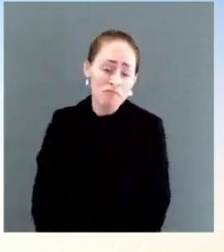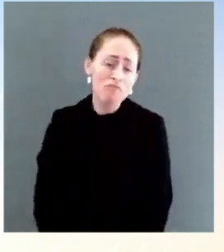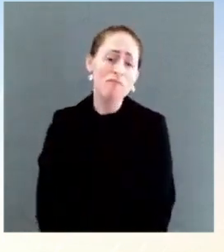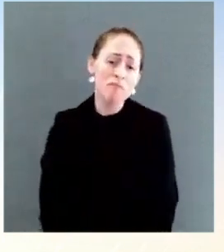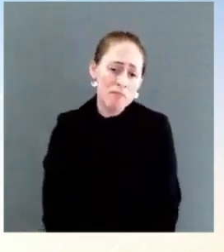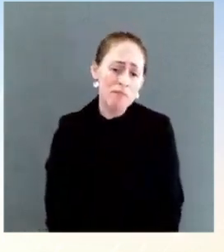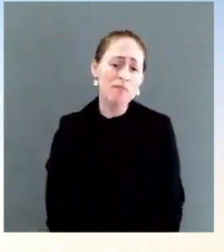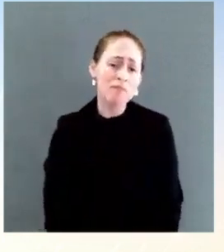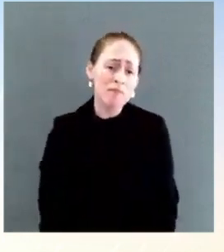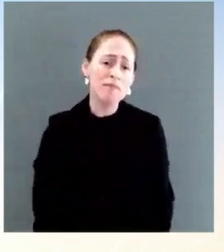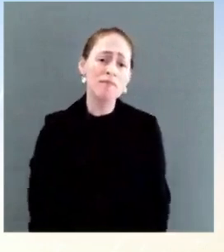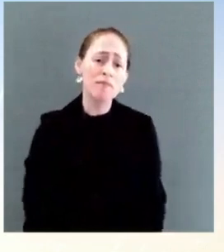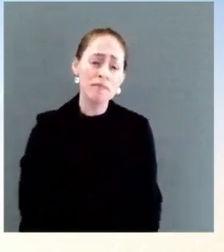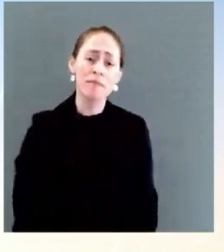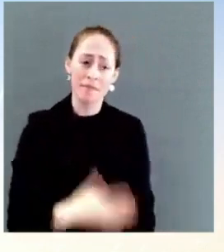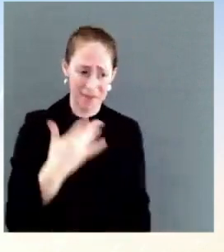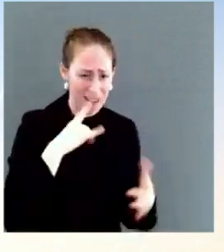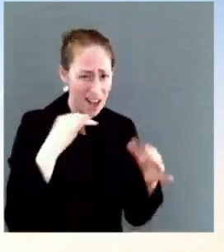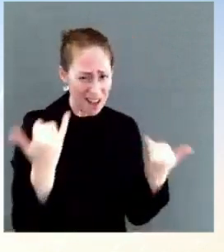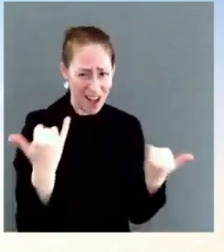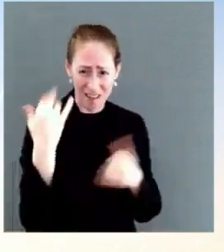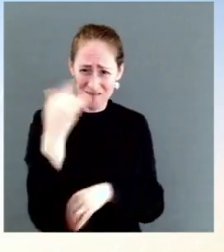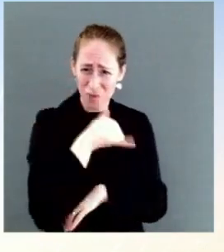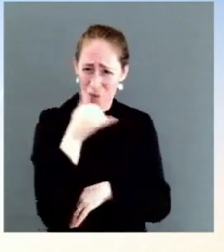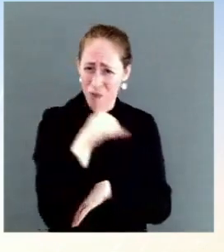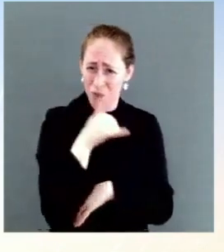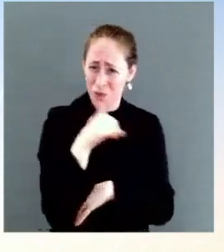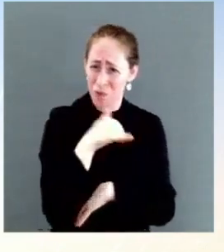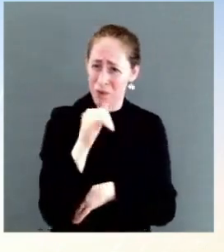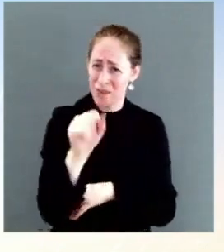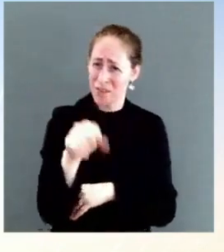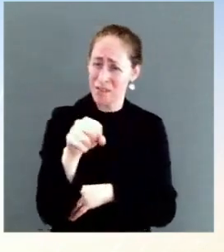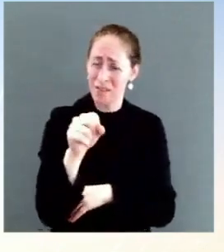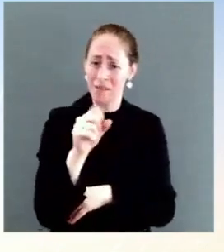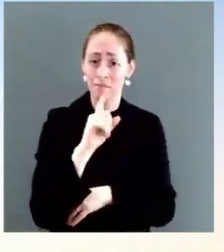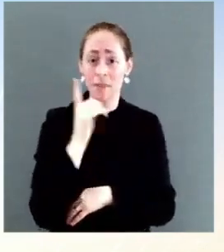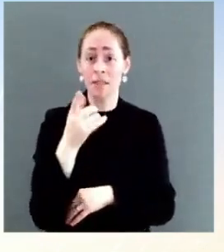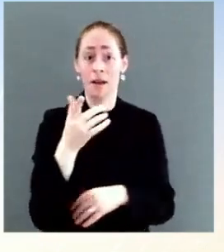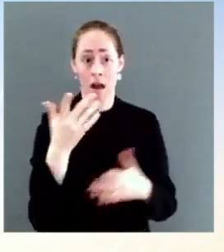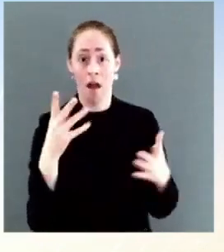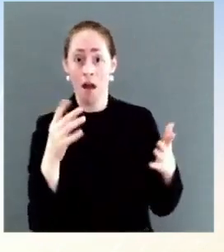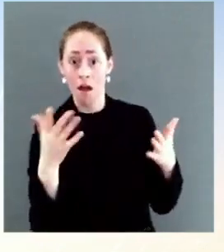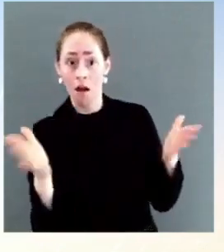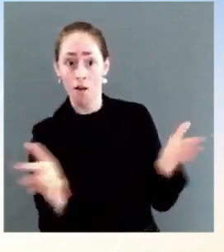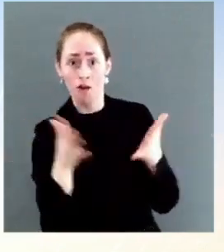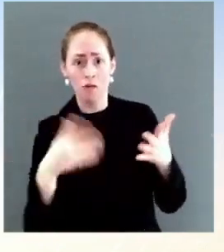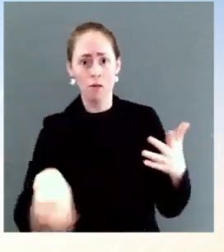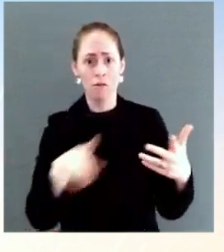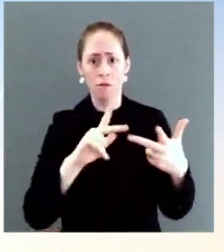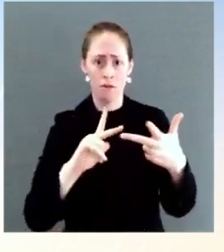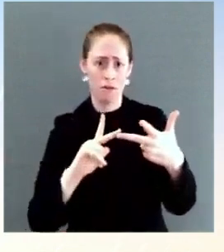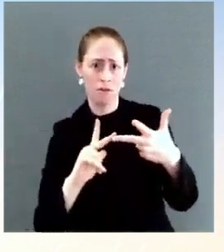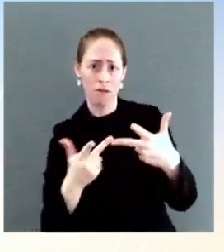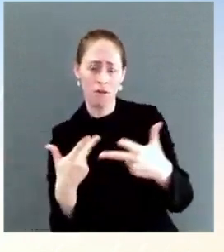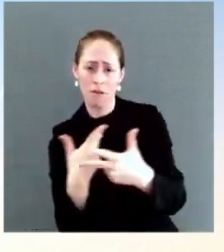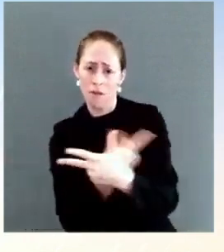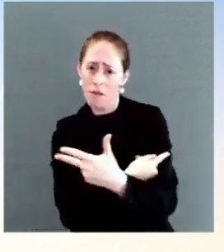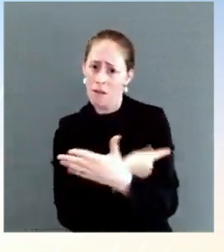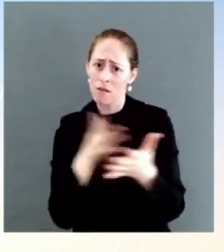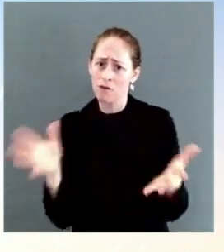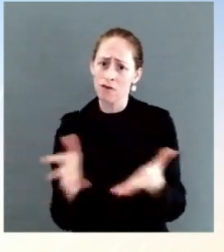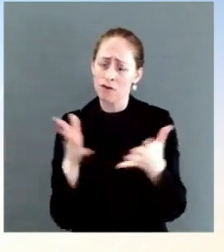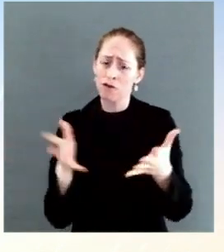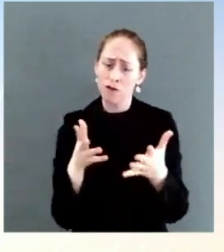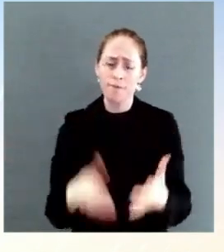also boosting. Boosting is really very important because the data that we get on boosting. If you look at the level, for example, of a